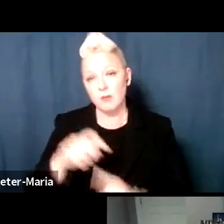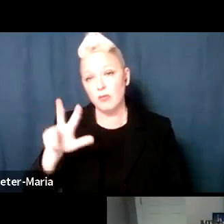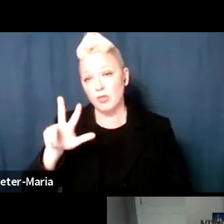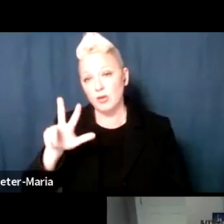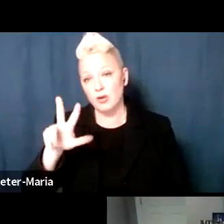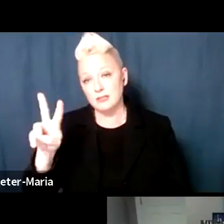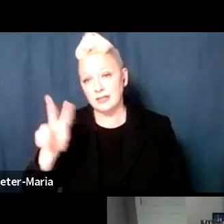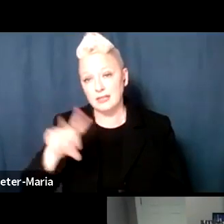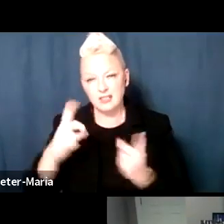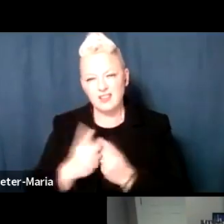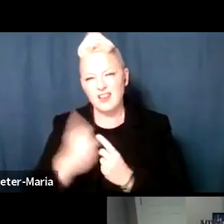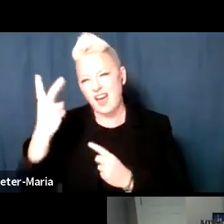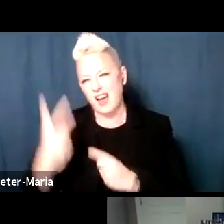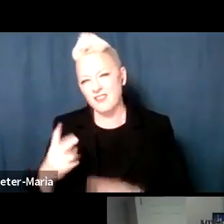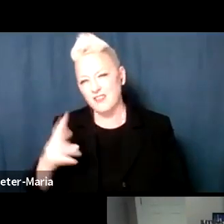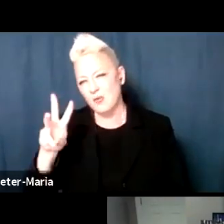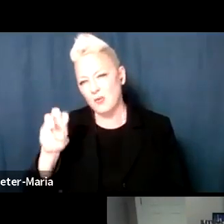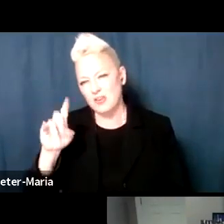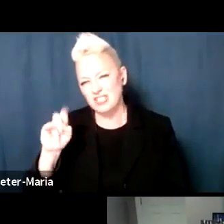call half of Westchester.